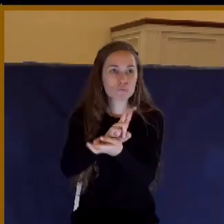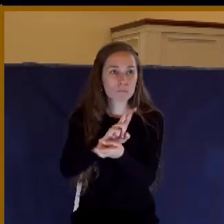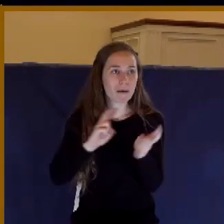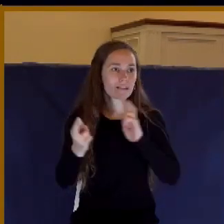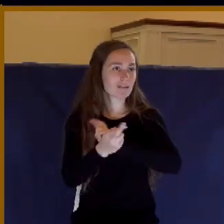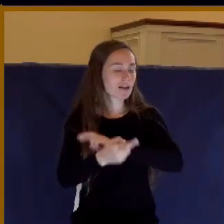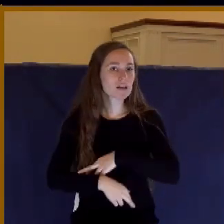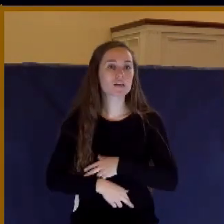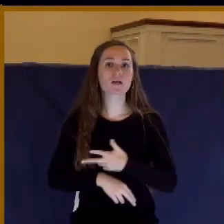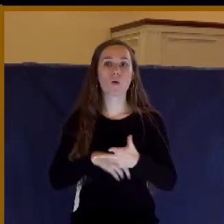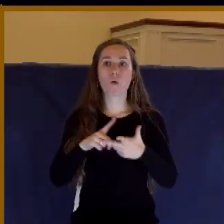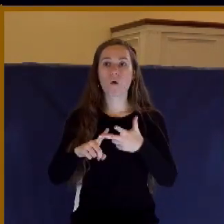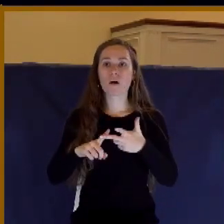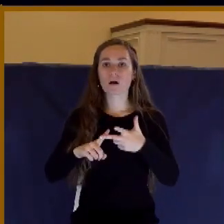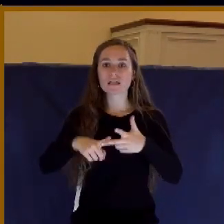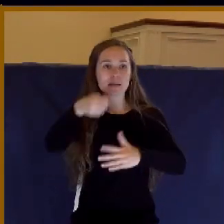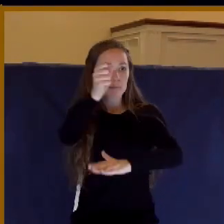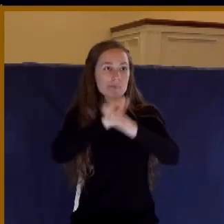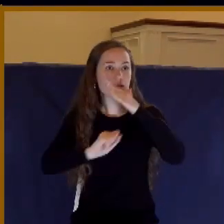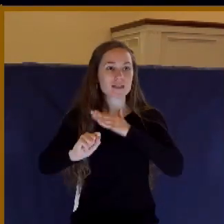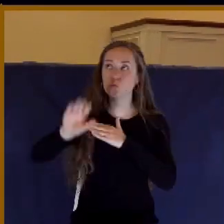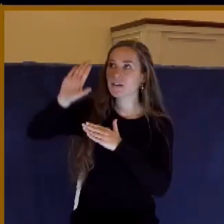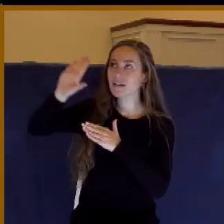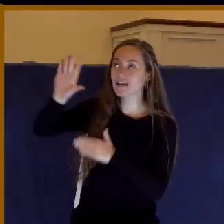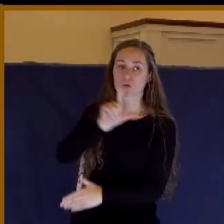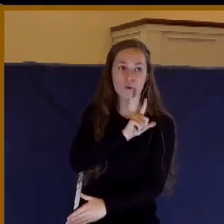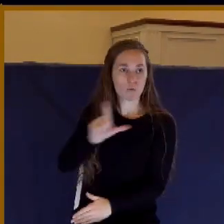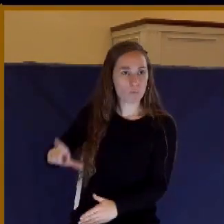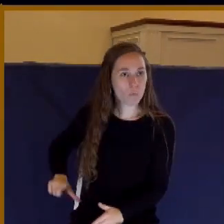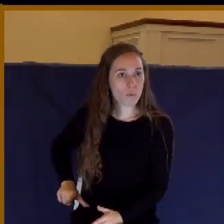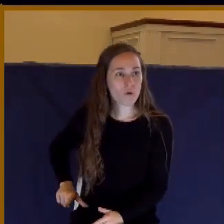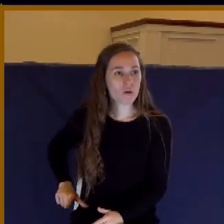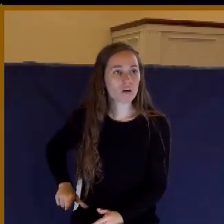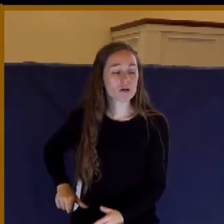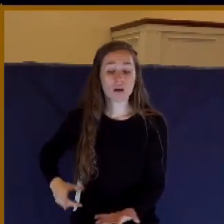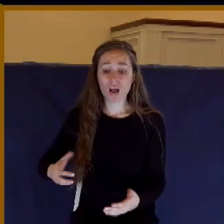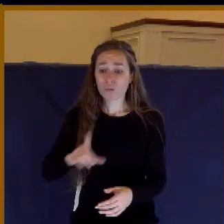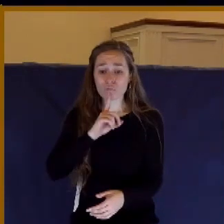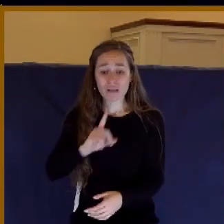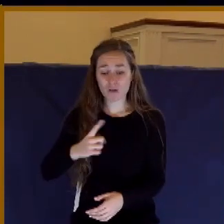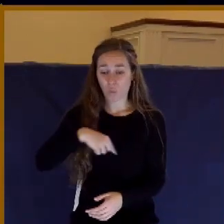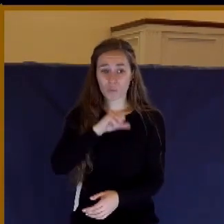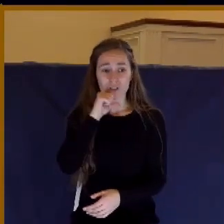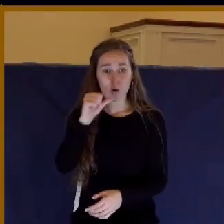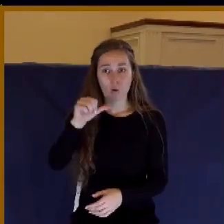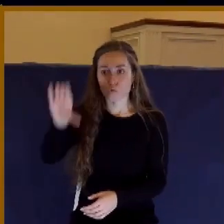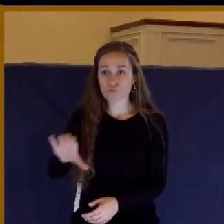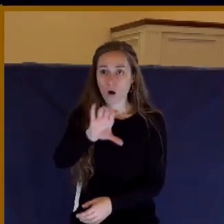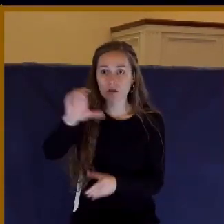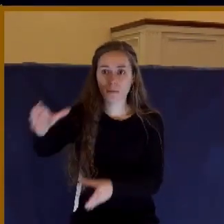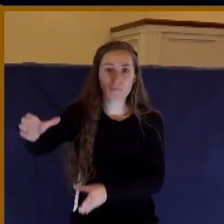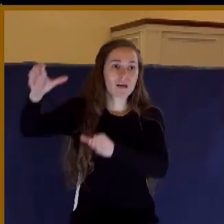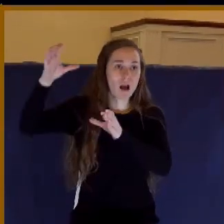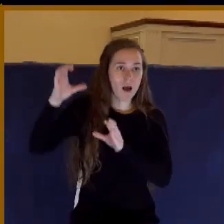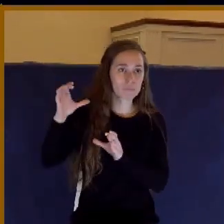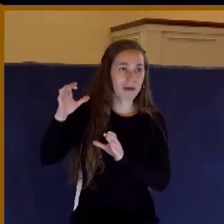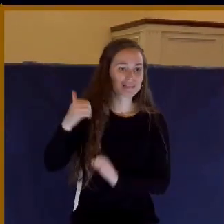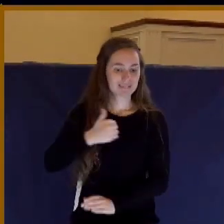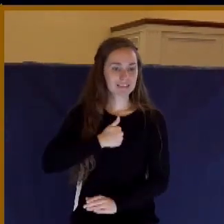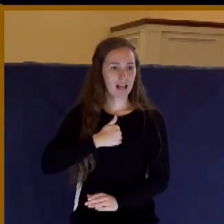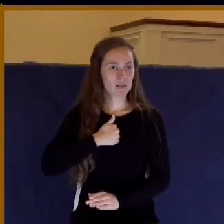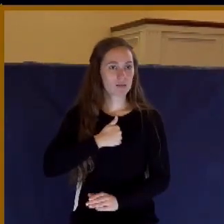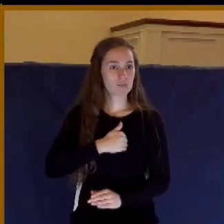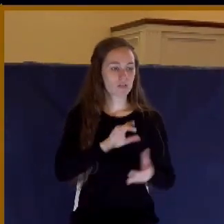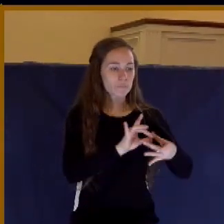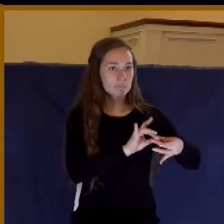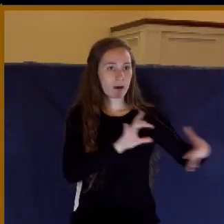submission to the Lordship of Christ. No picking up the cross, dying to self. No brokenness